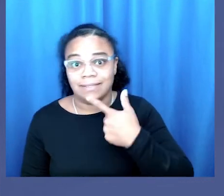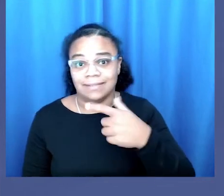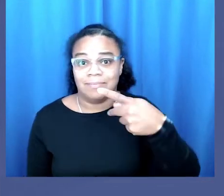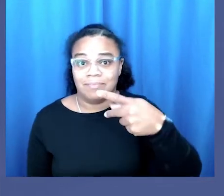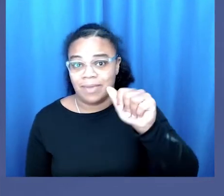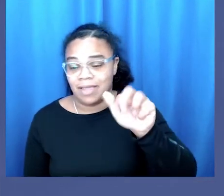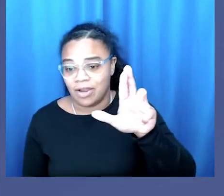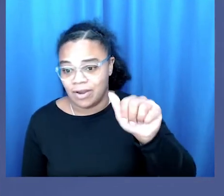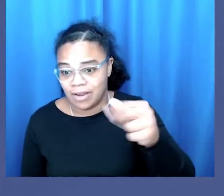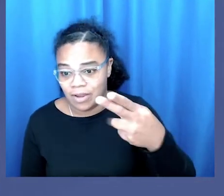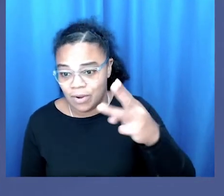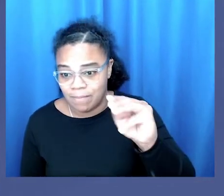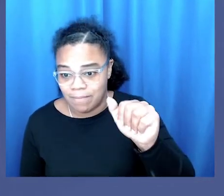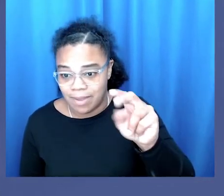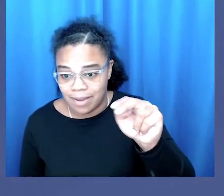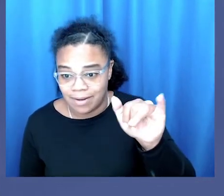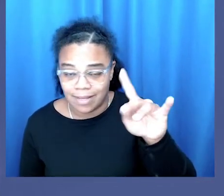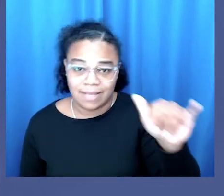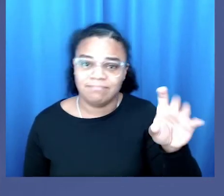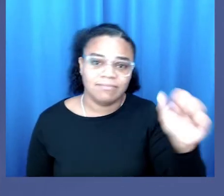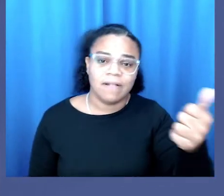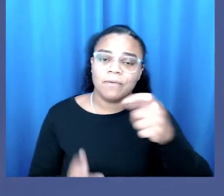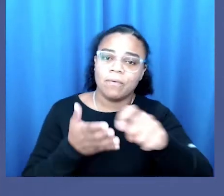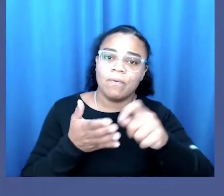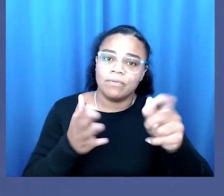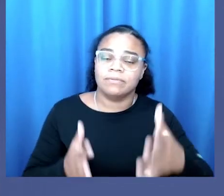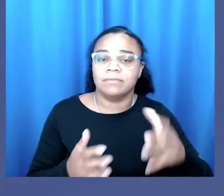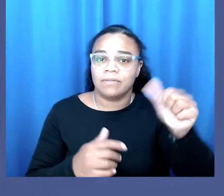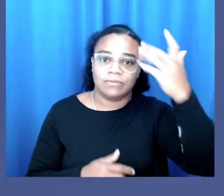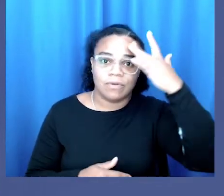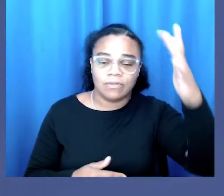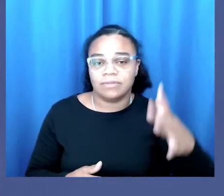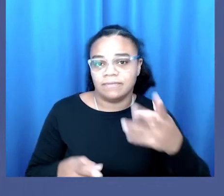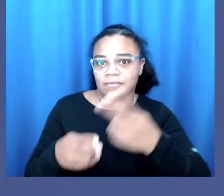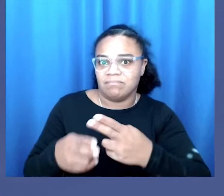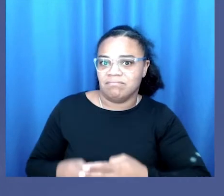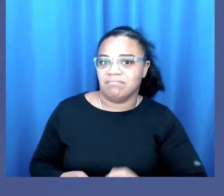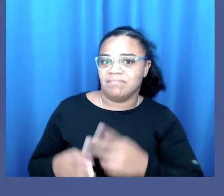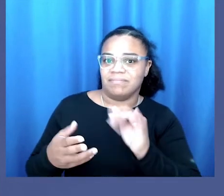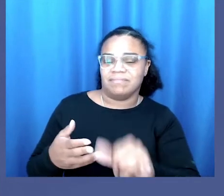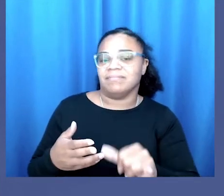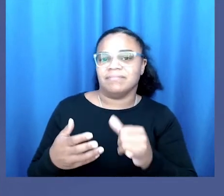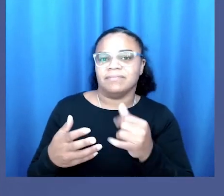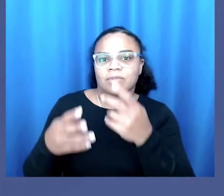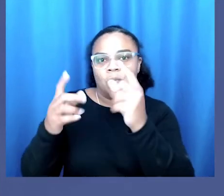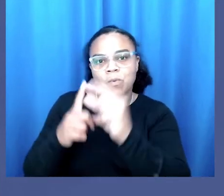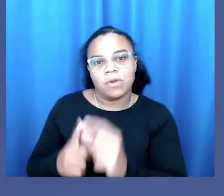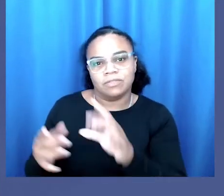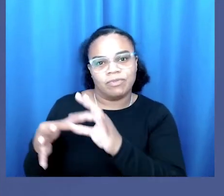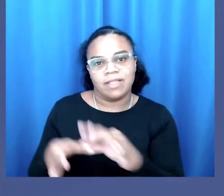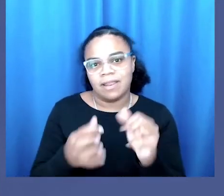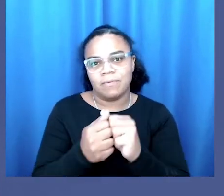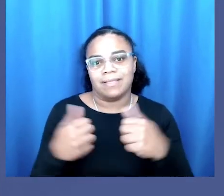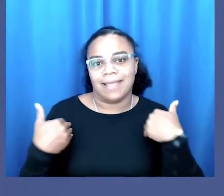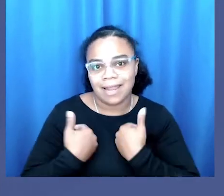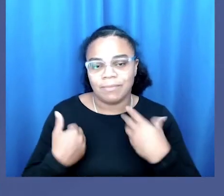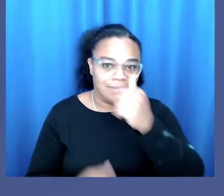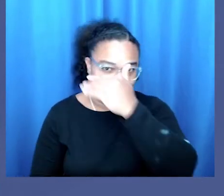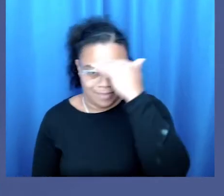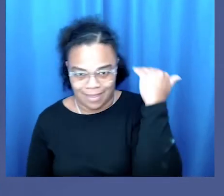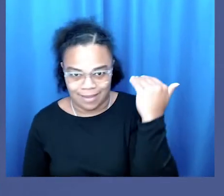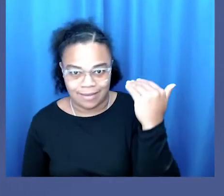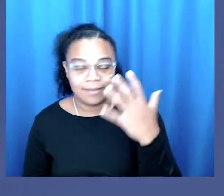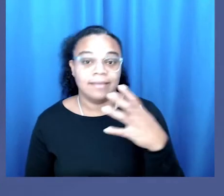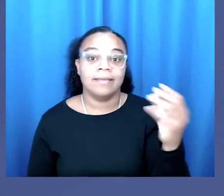-humanity, what Benedict de Bosseron describes as the inextricability of the animal and the black, and what